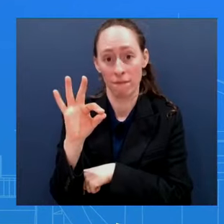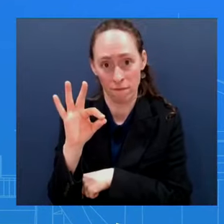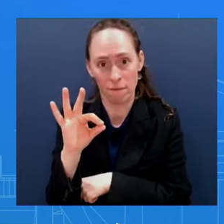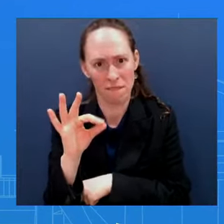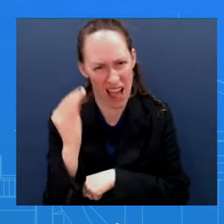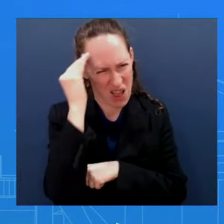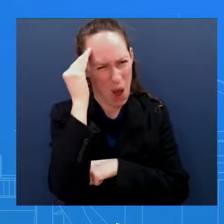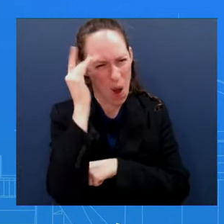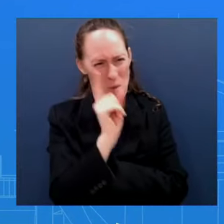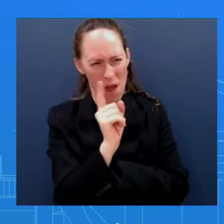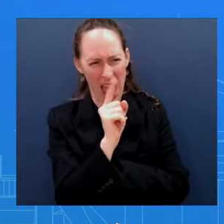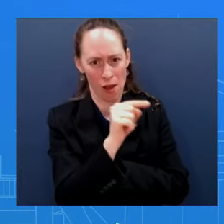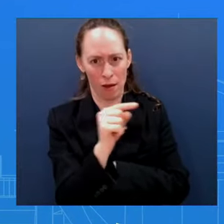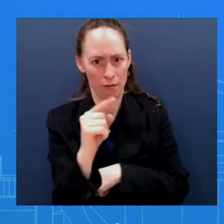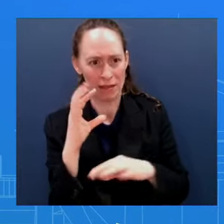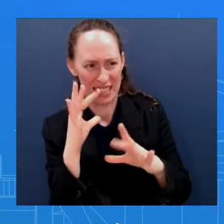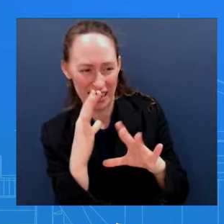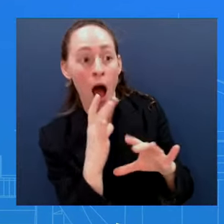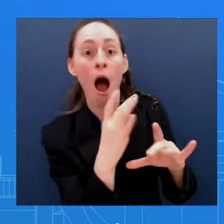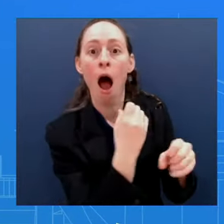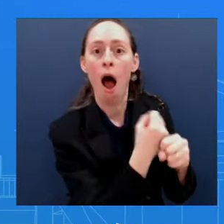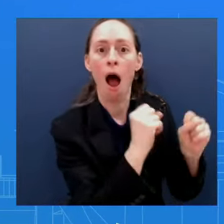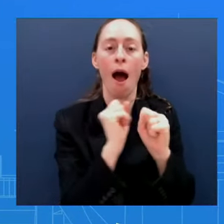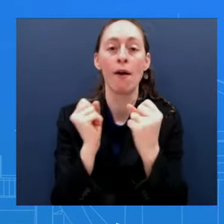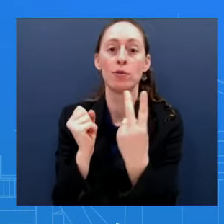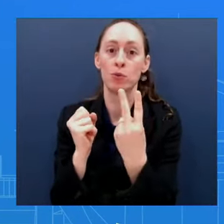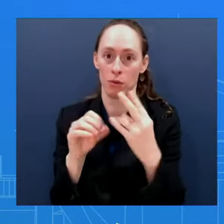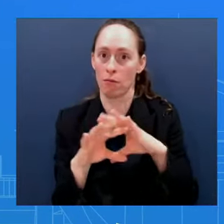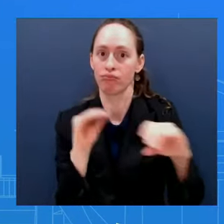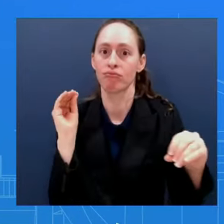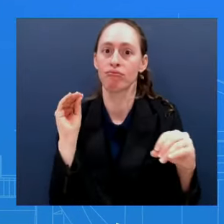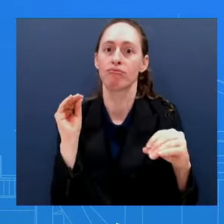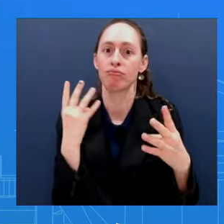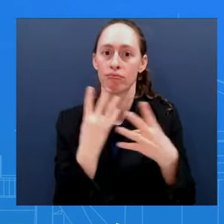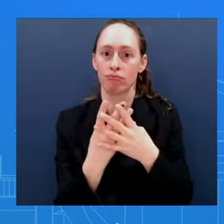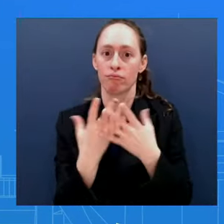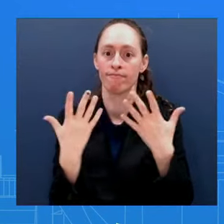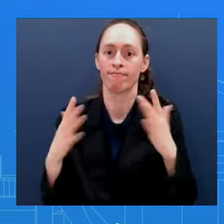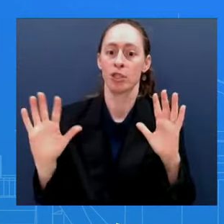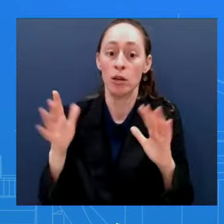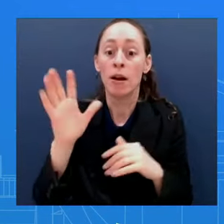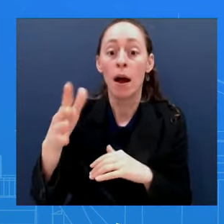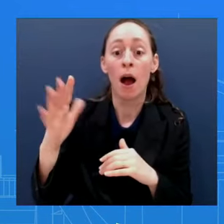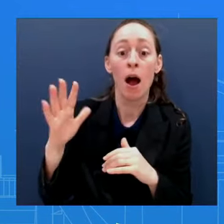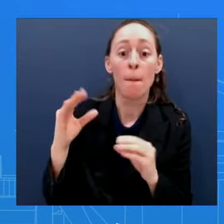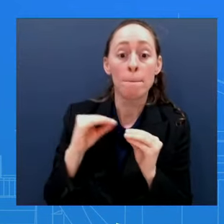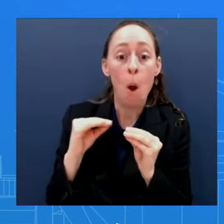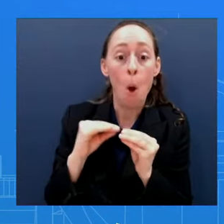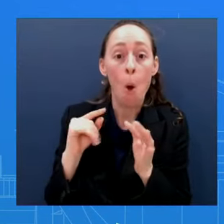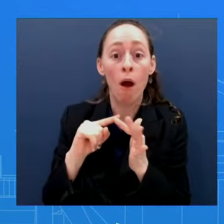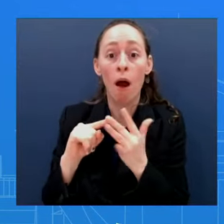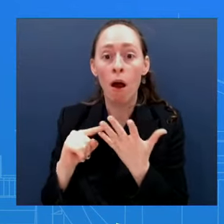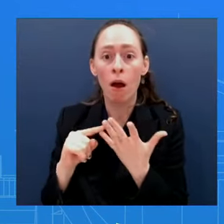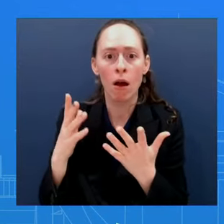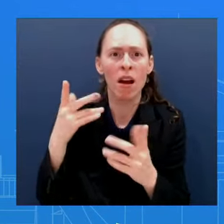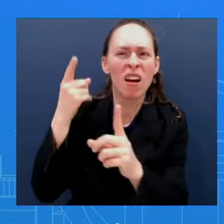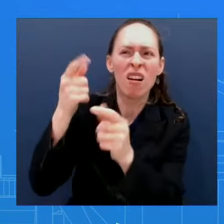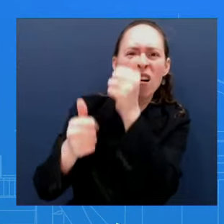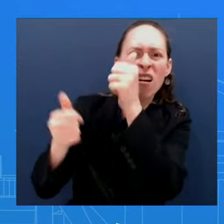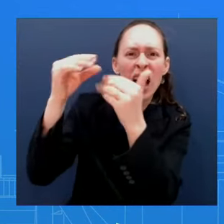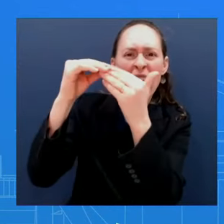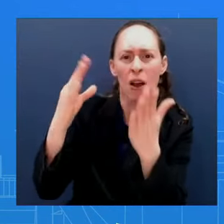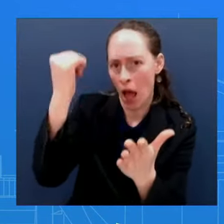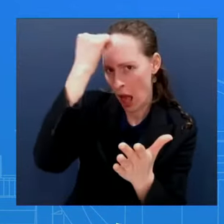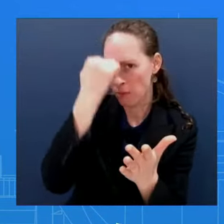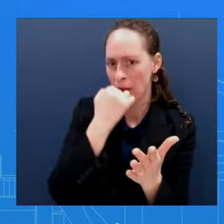root out Hamas leaders that have now tried to find refuge among the million or so Palestinians that are there Yeah, so just in